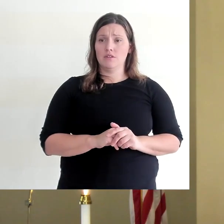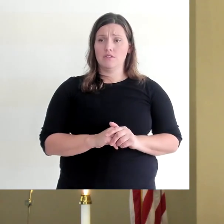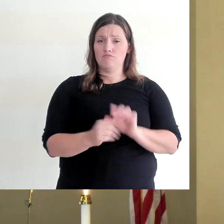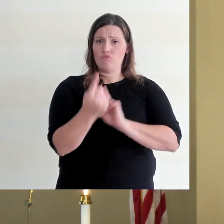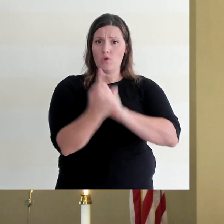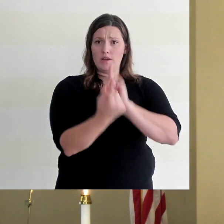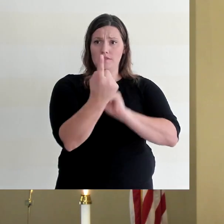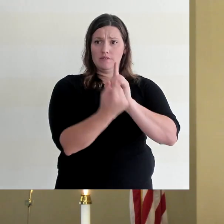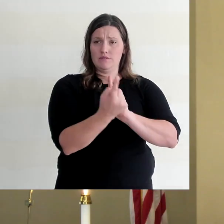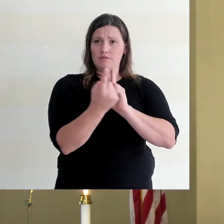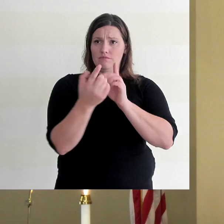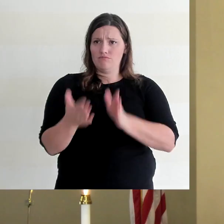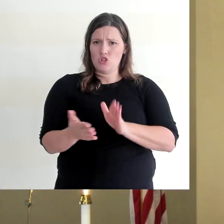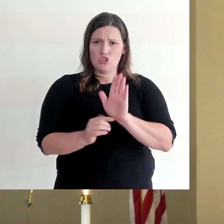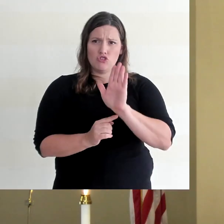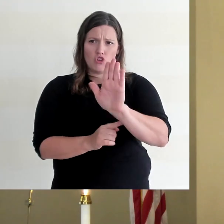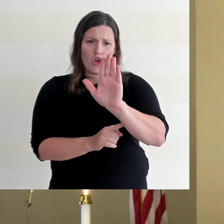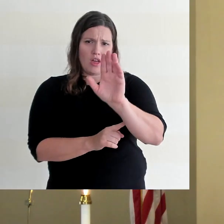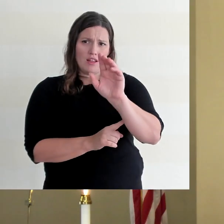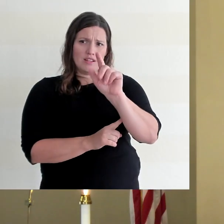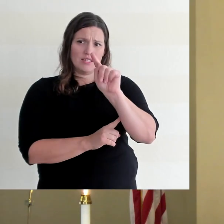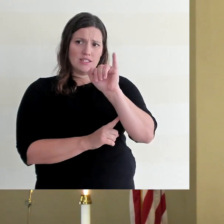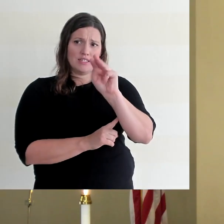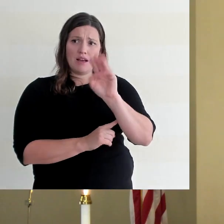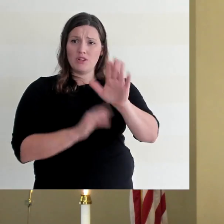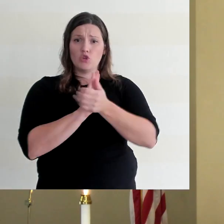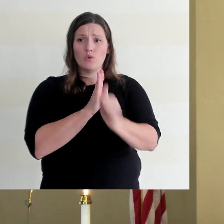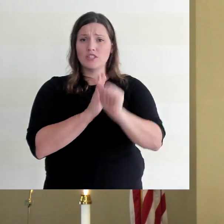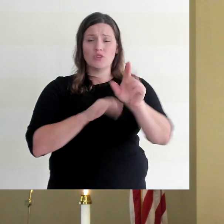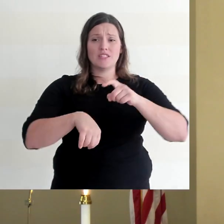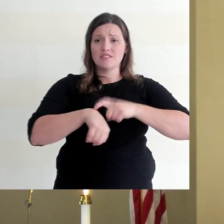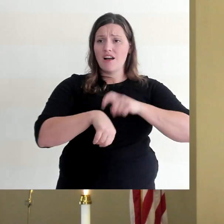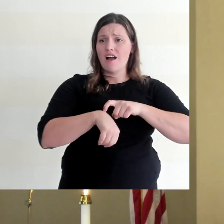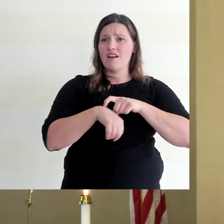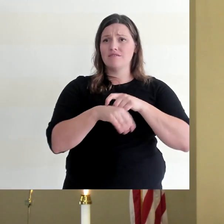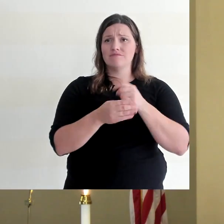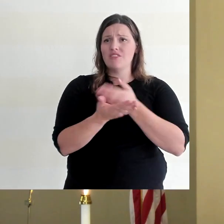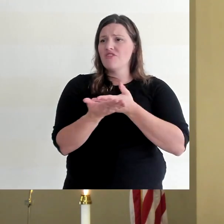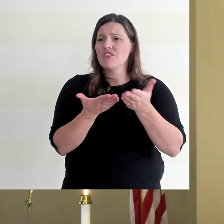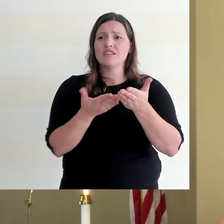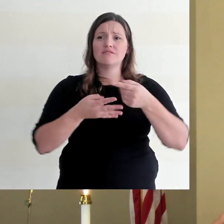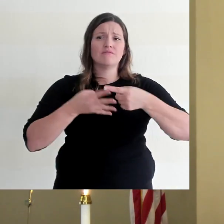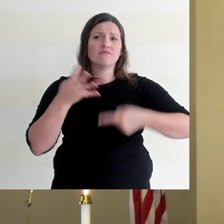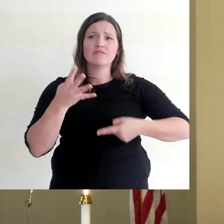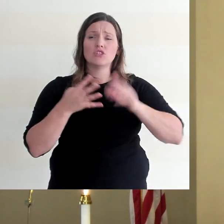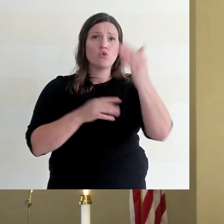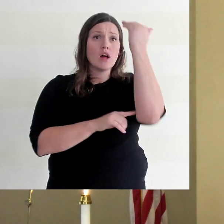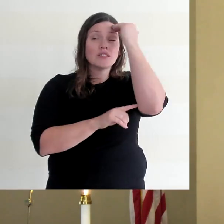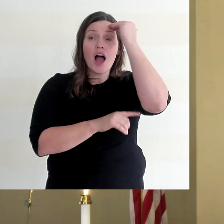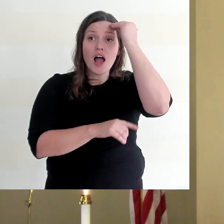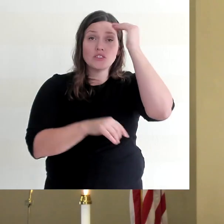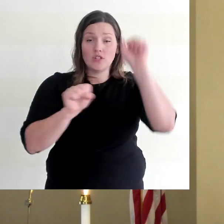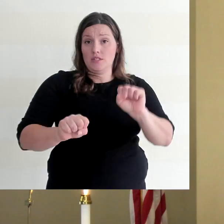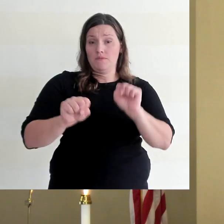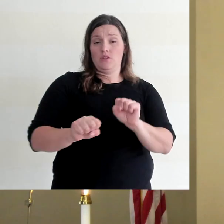an individual, your time and skills and money and resources, your know-how